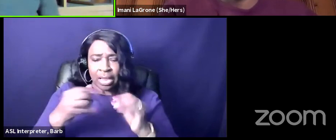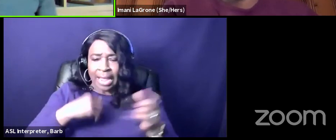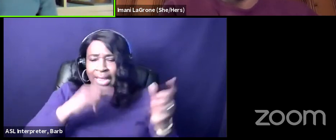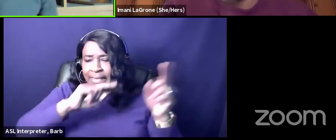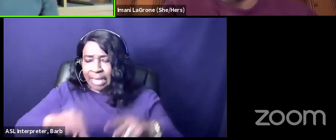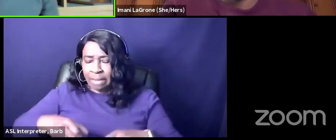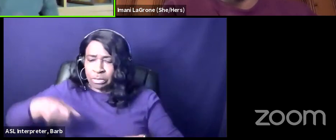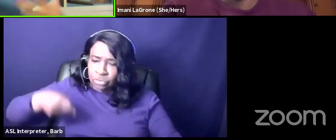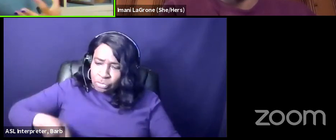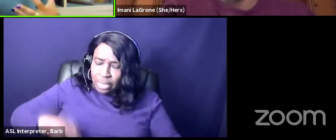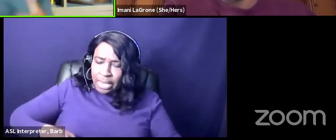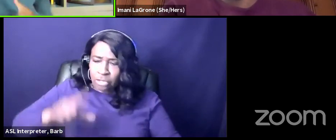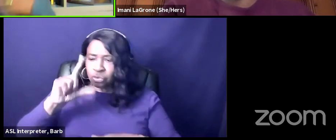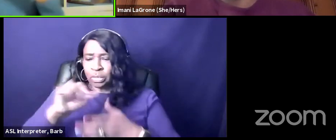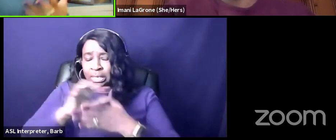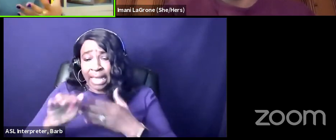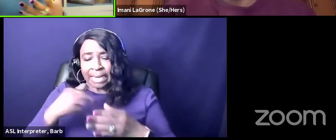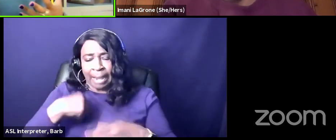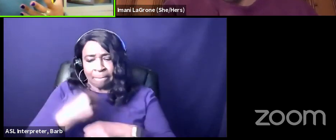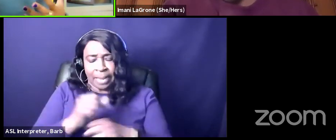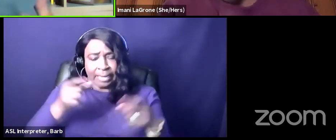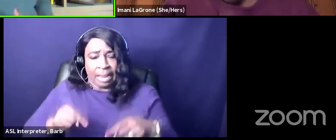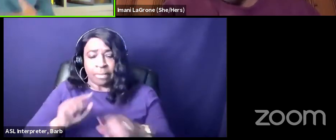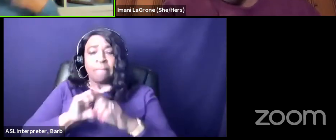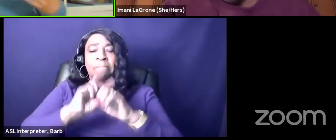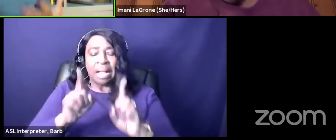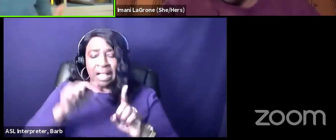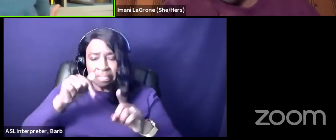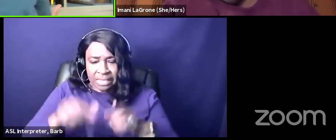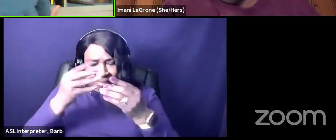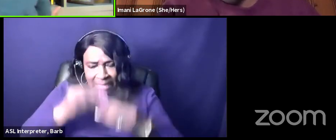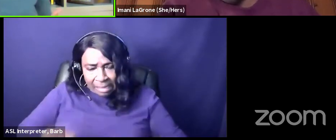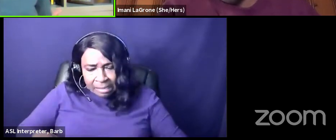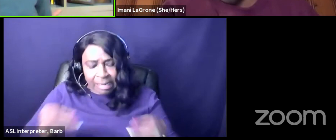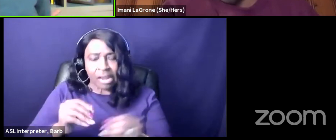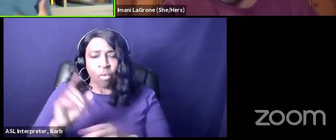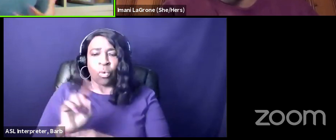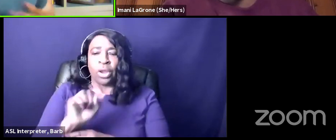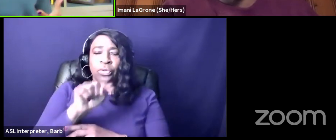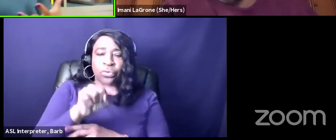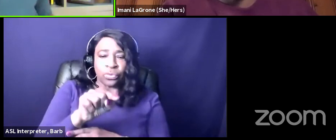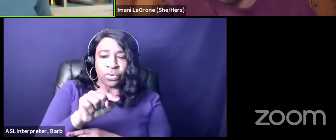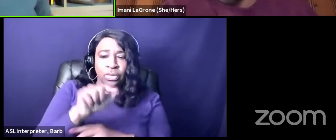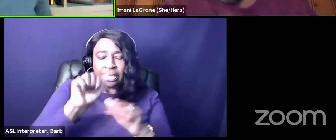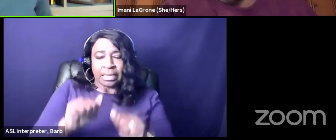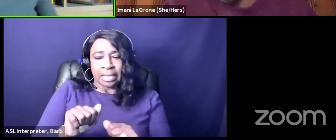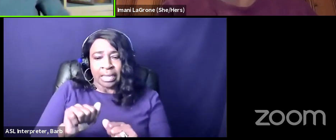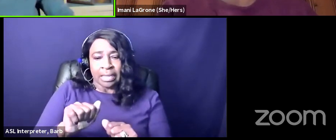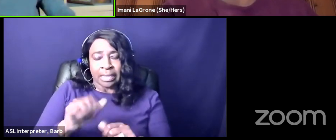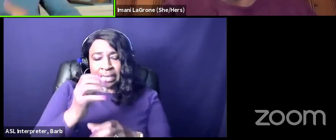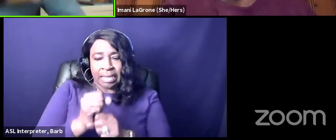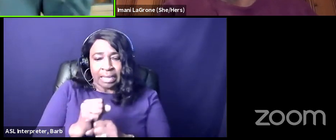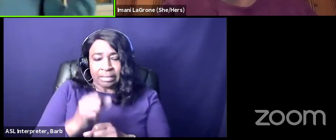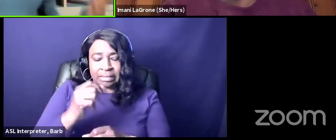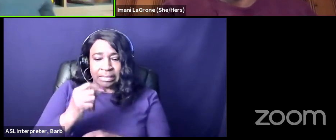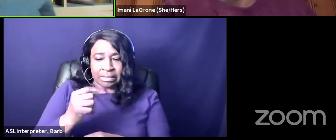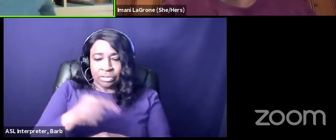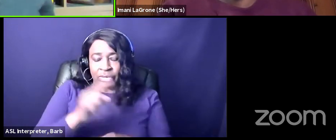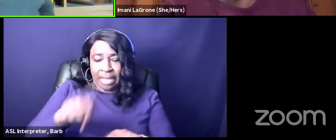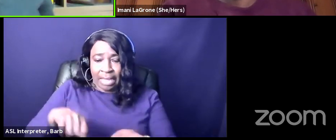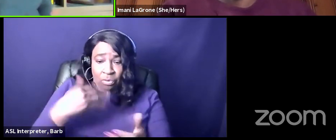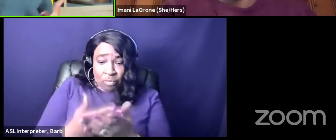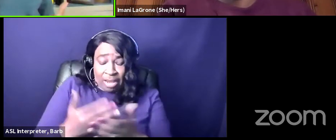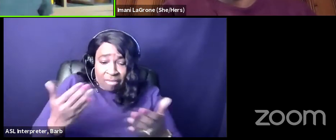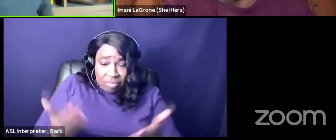i made it happen but it's because this is a land where you can yeah ostensibly come from nothing and then you can